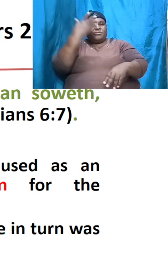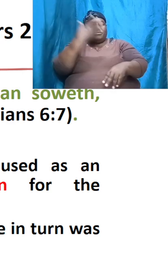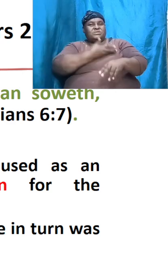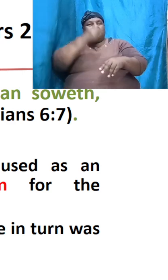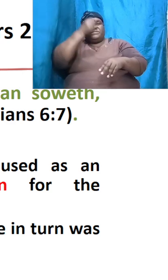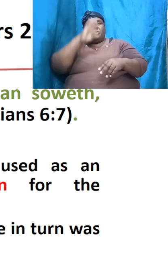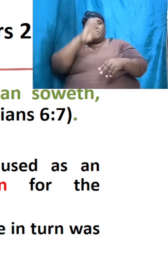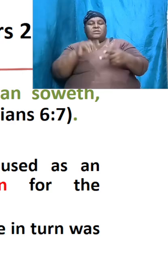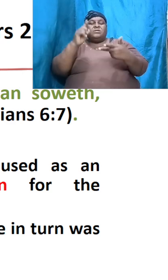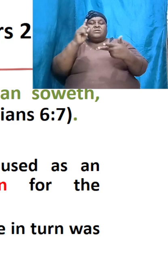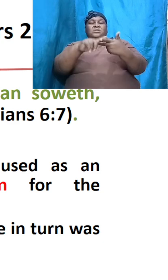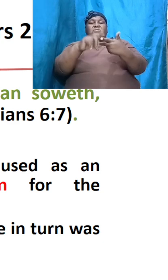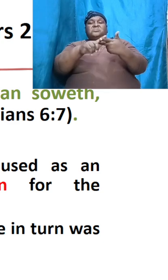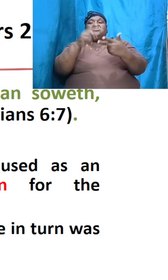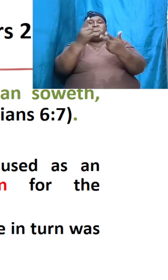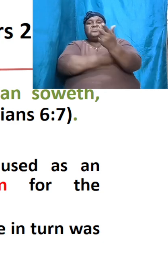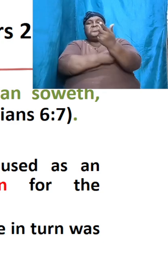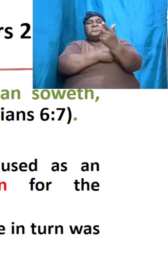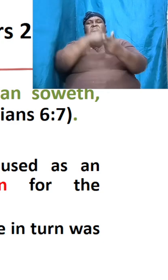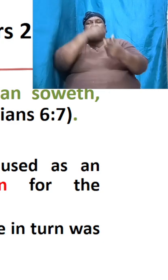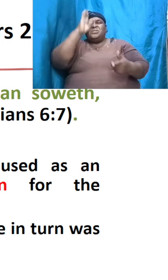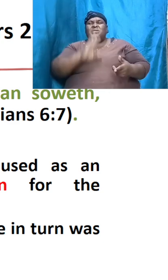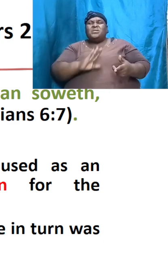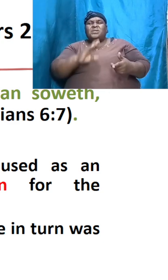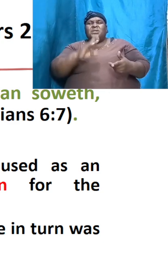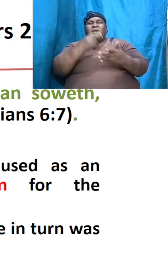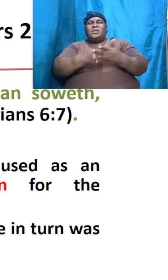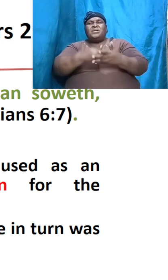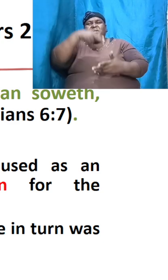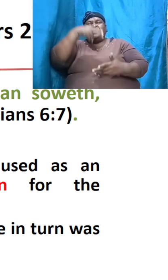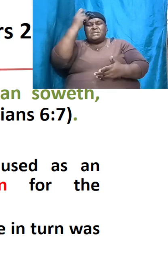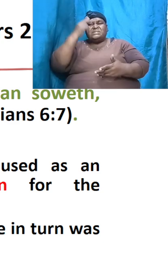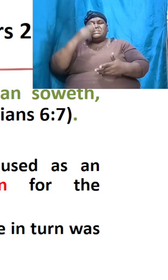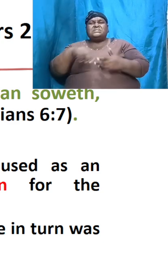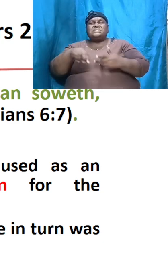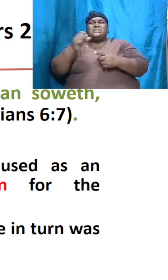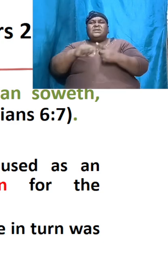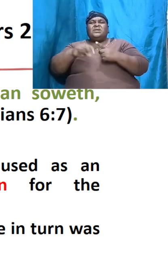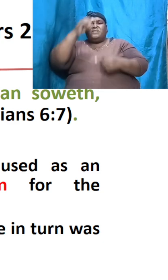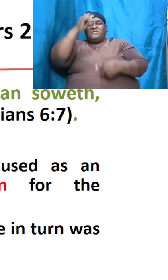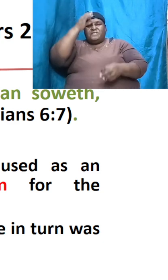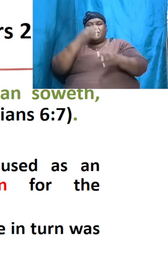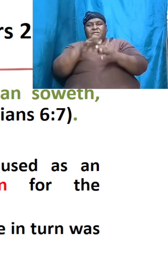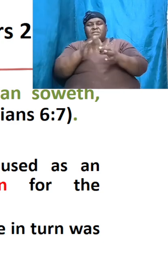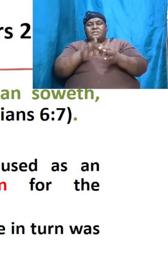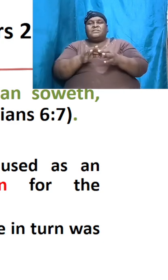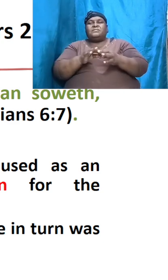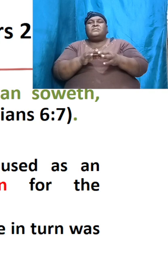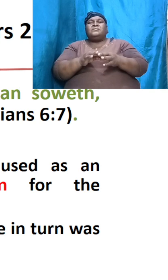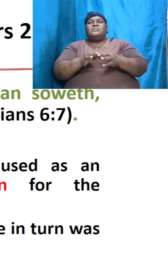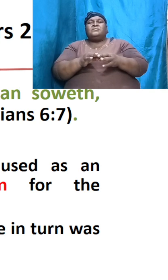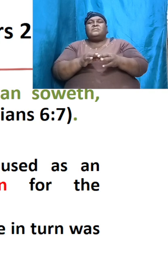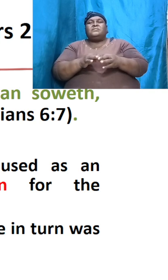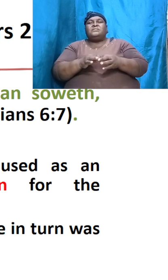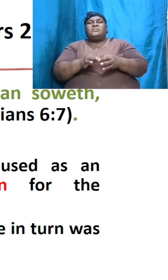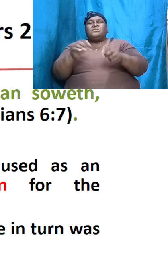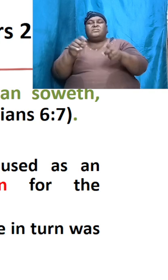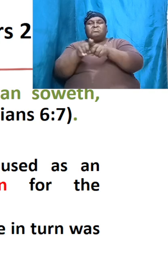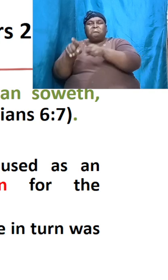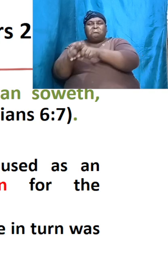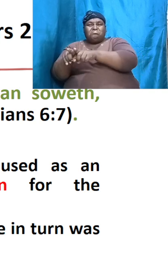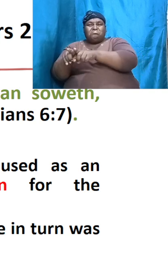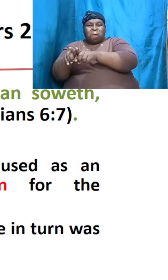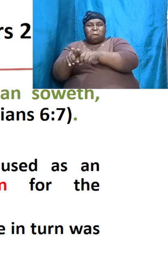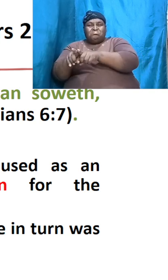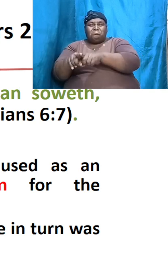lesson number two God's high estimate of faith and also on